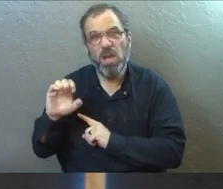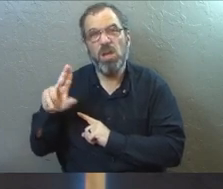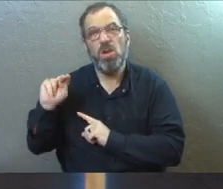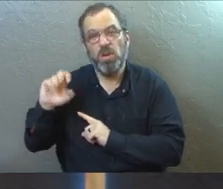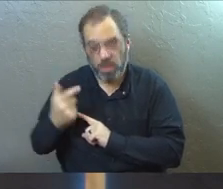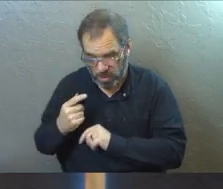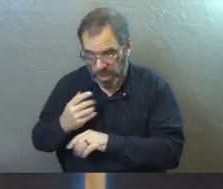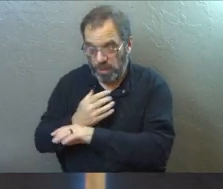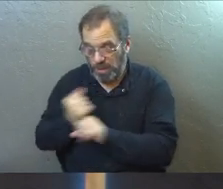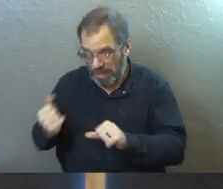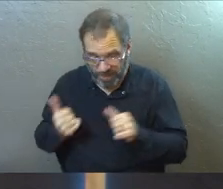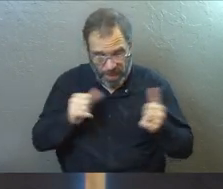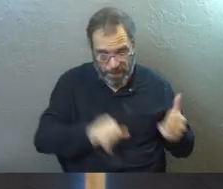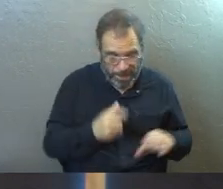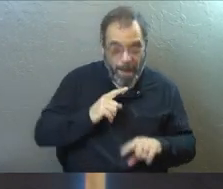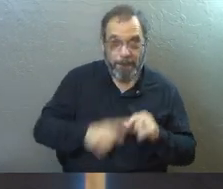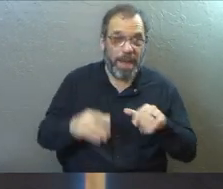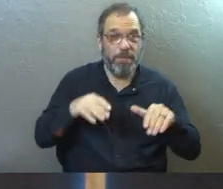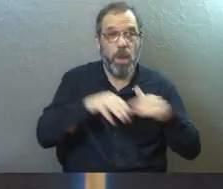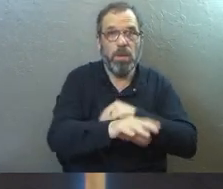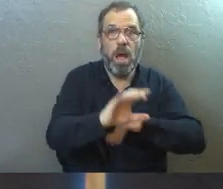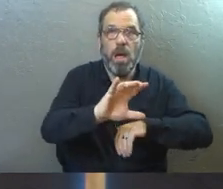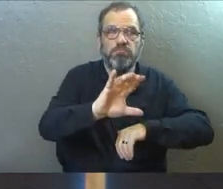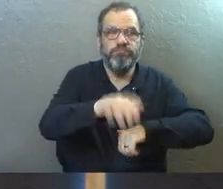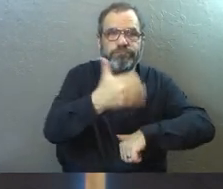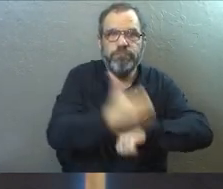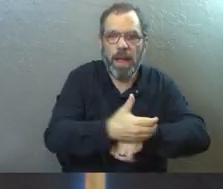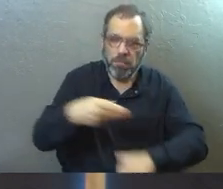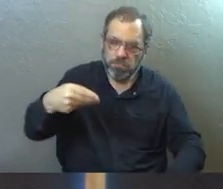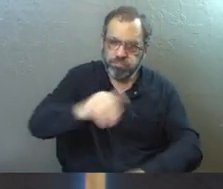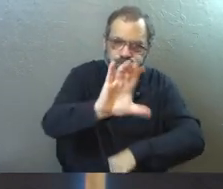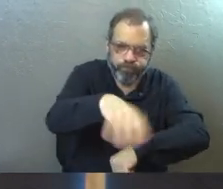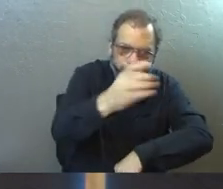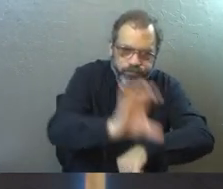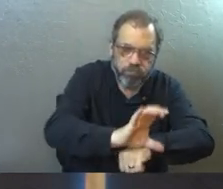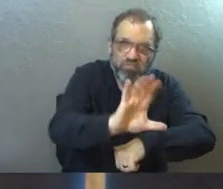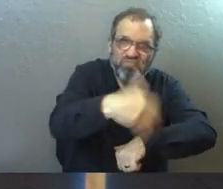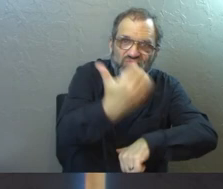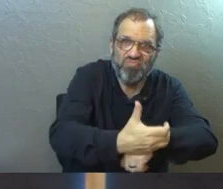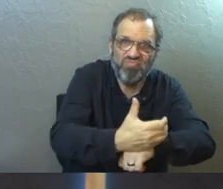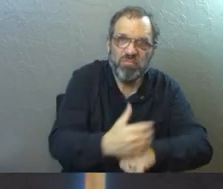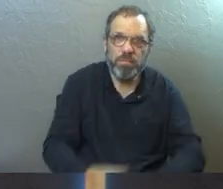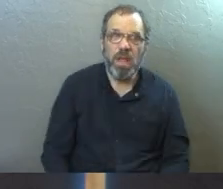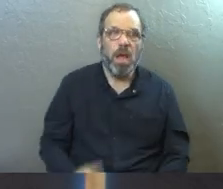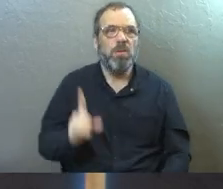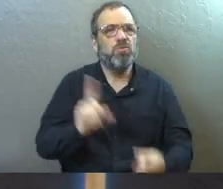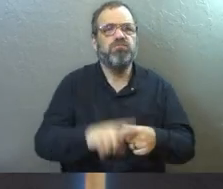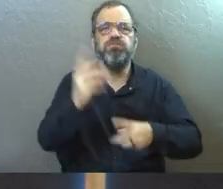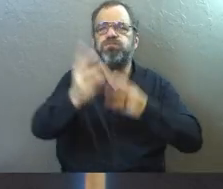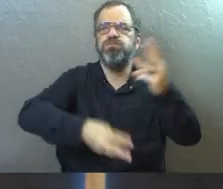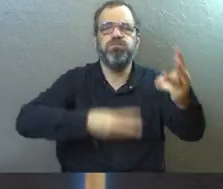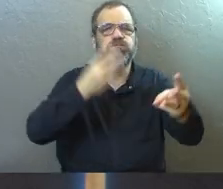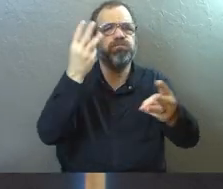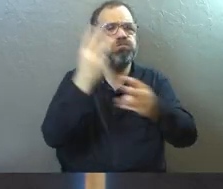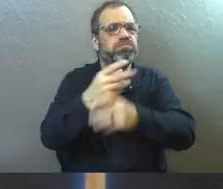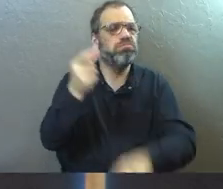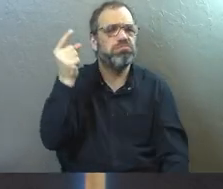was he saved, not only was he baptized, but he went and he planted churches and took it to others. To the ends of the earth.